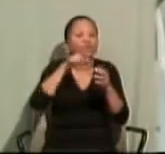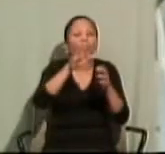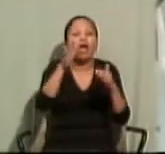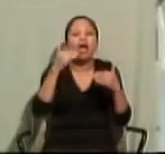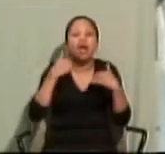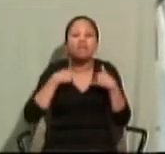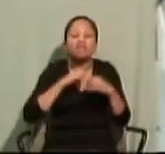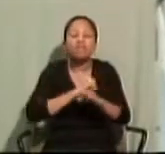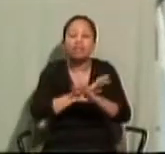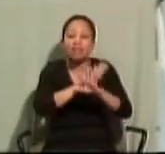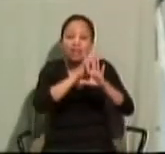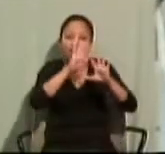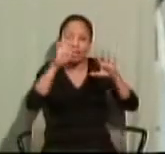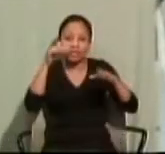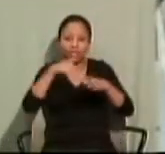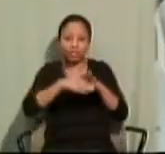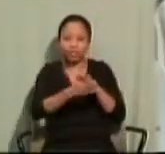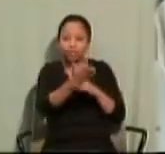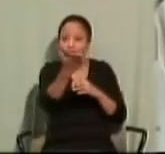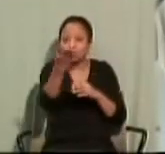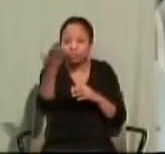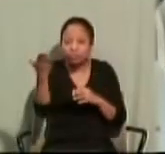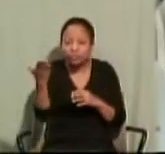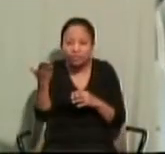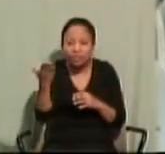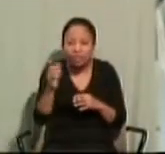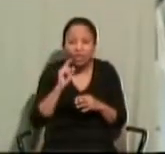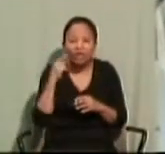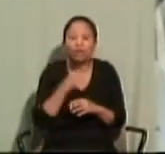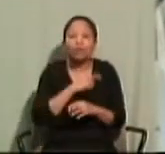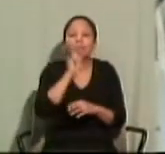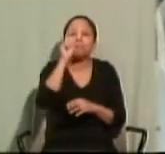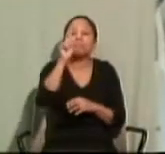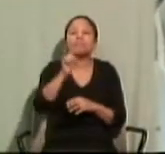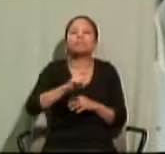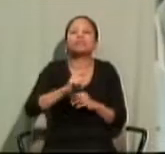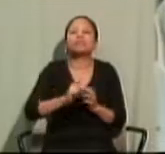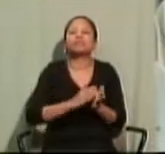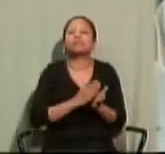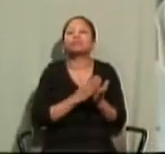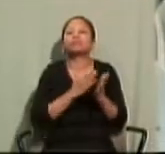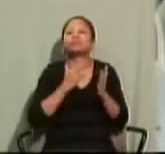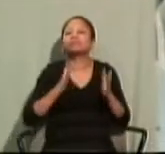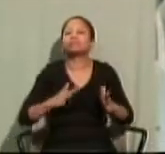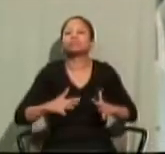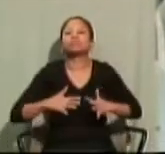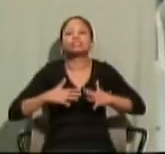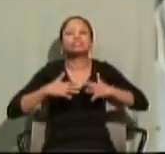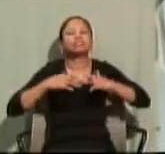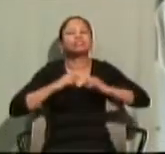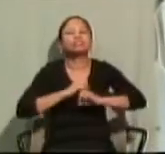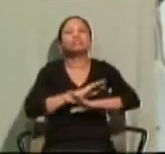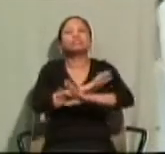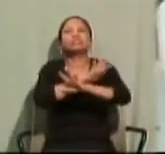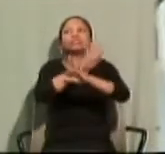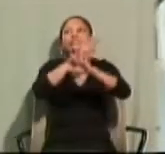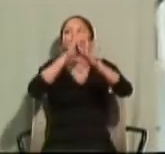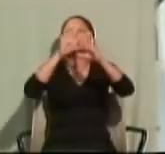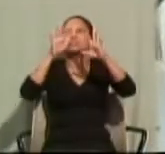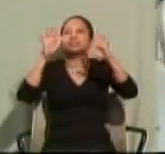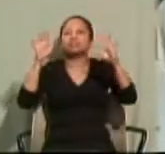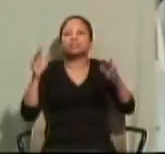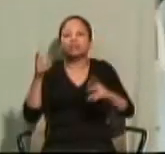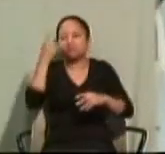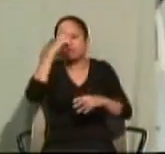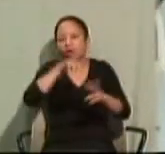in us. We have to bring that light of Christ to others.